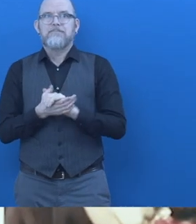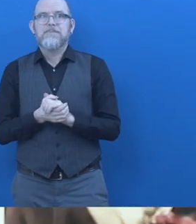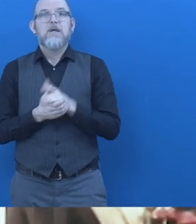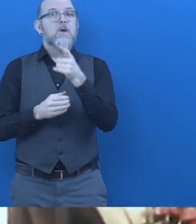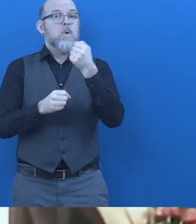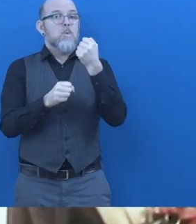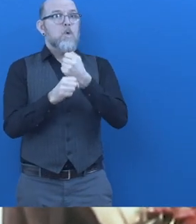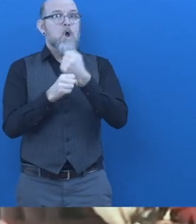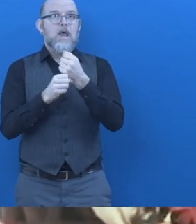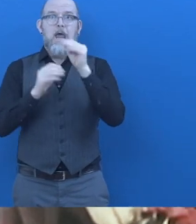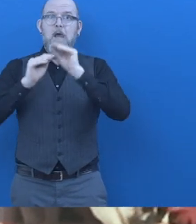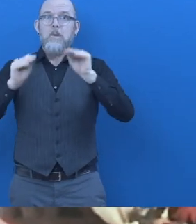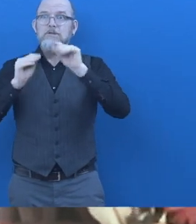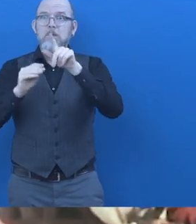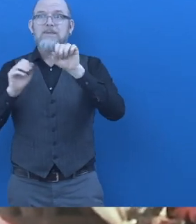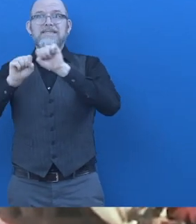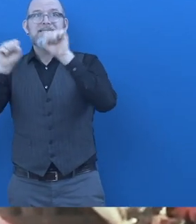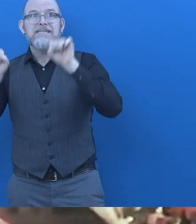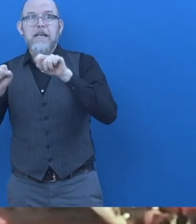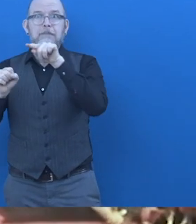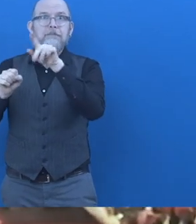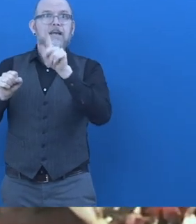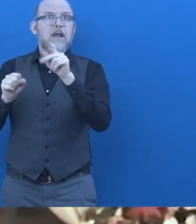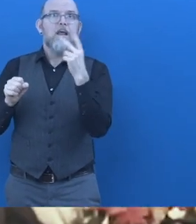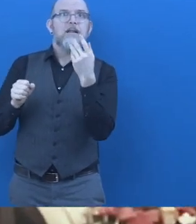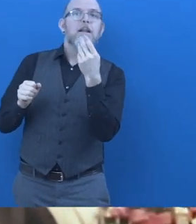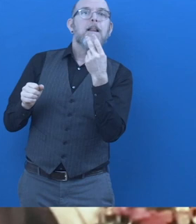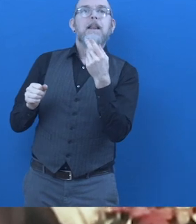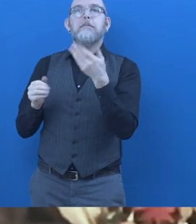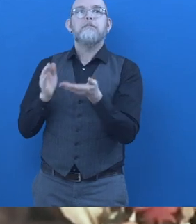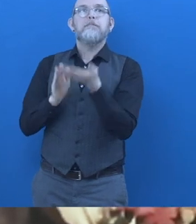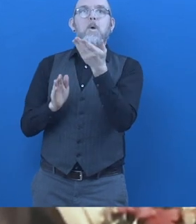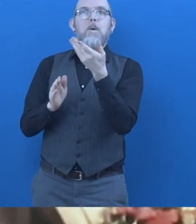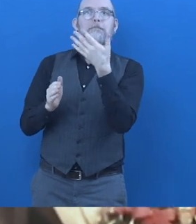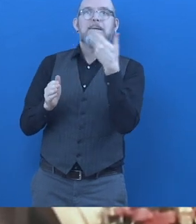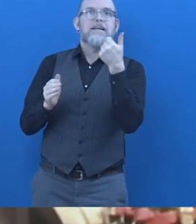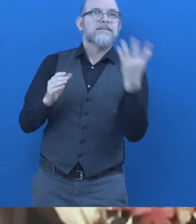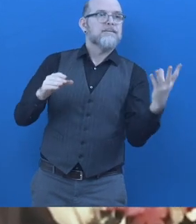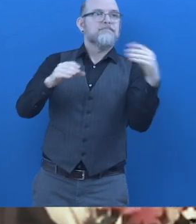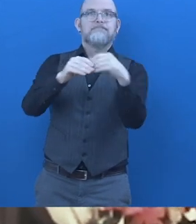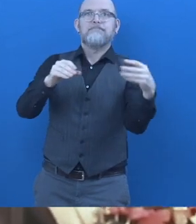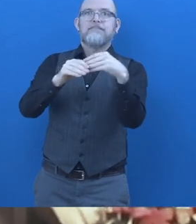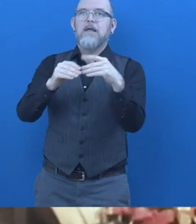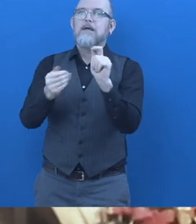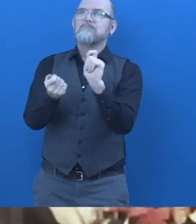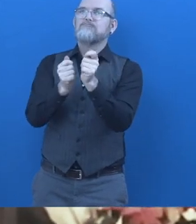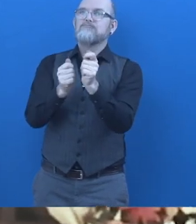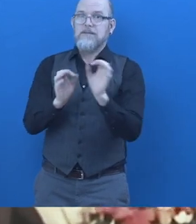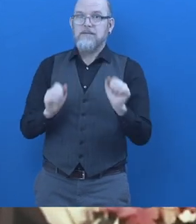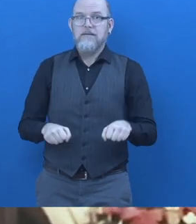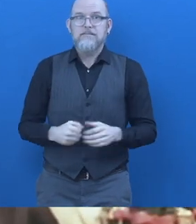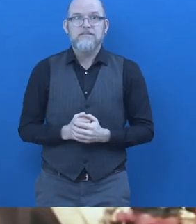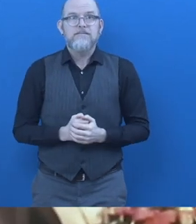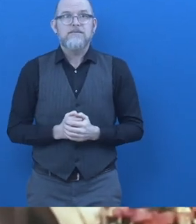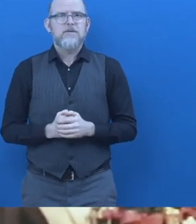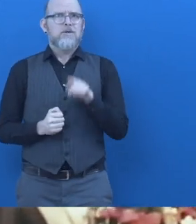within the reform for how to make the national education system for